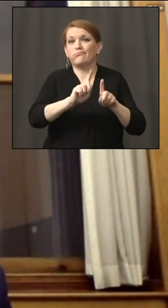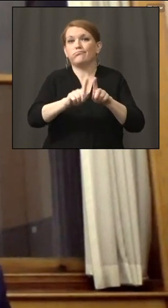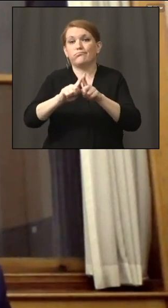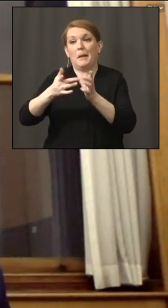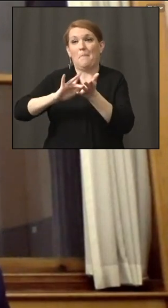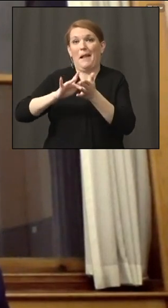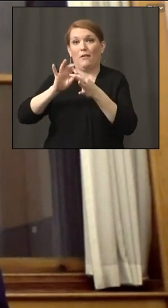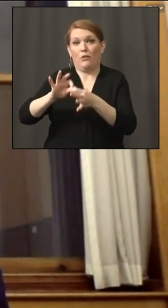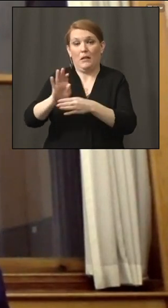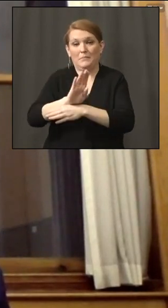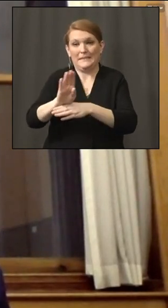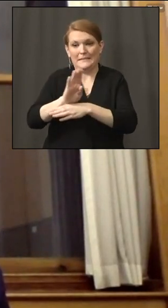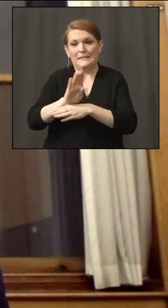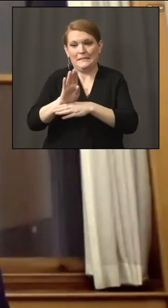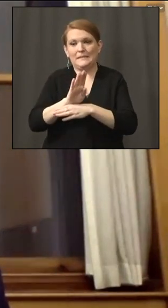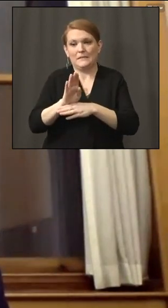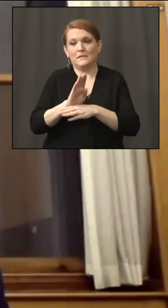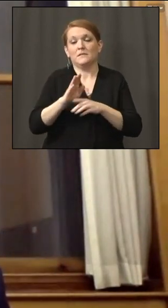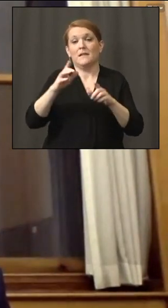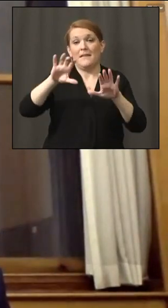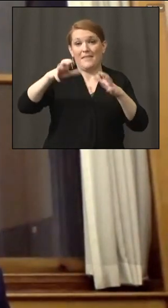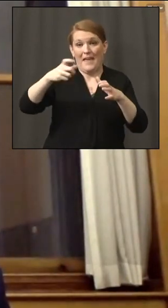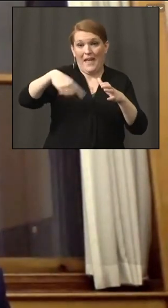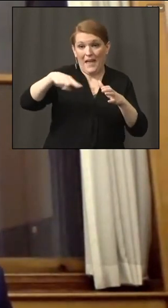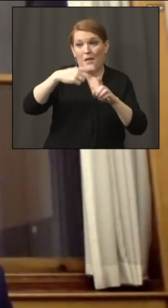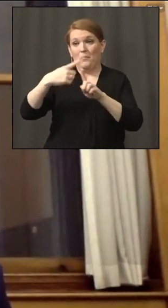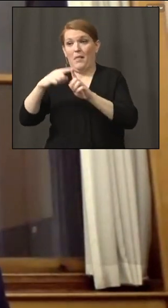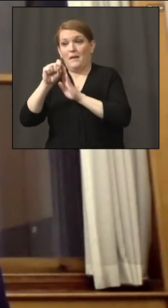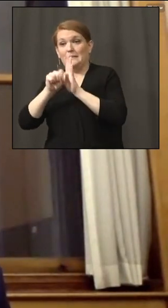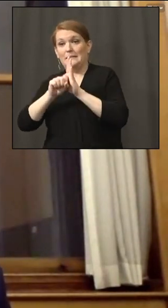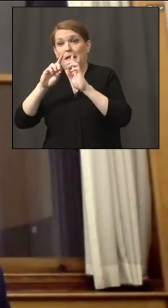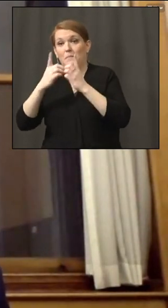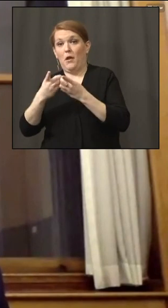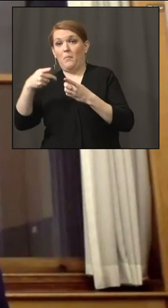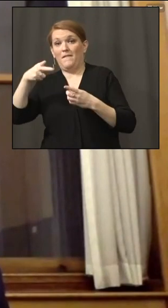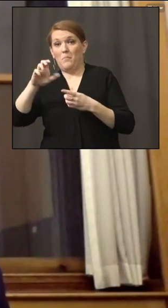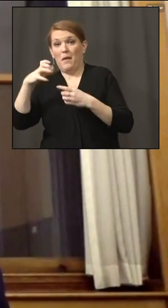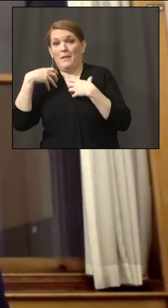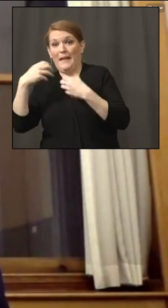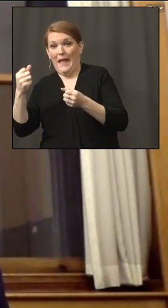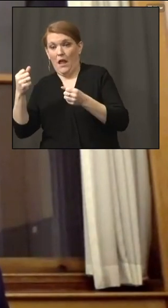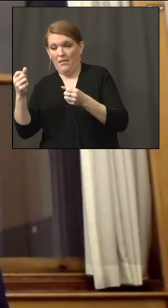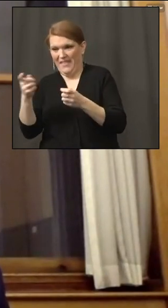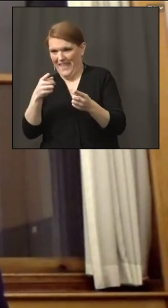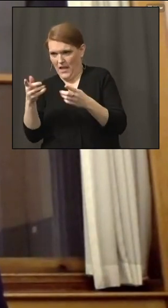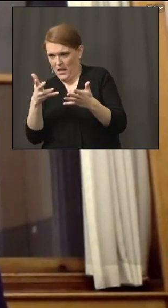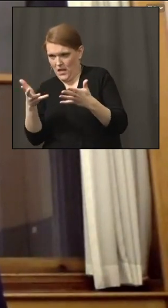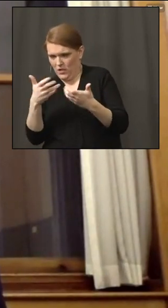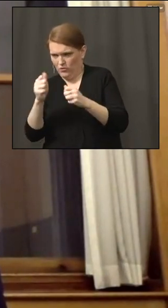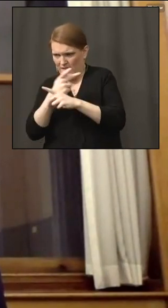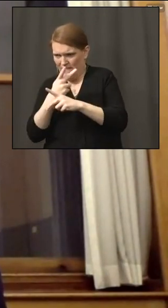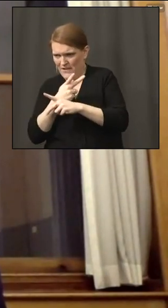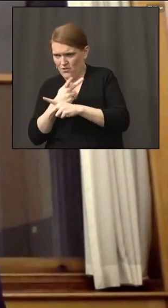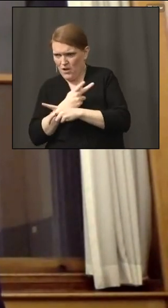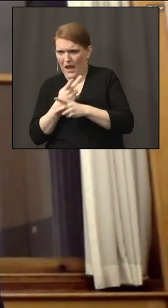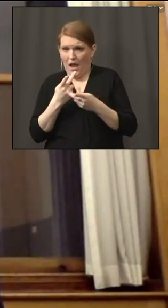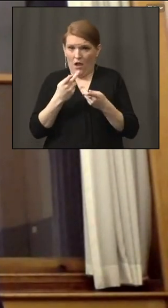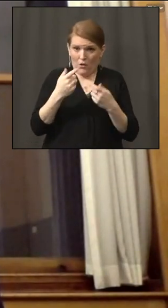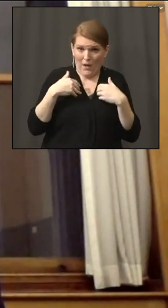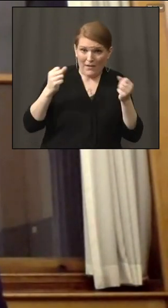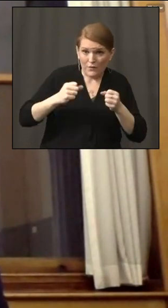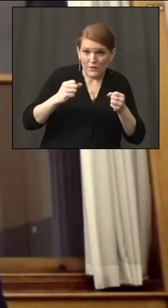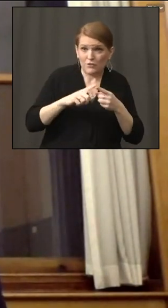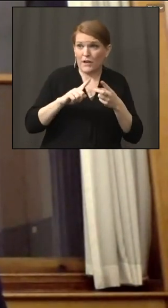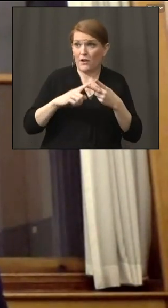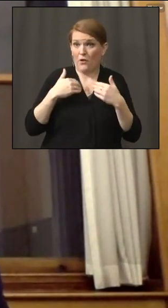an active dialogue that goes on between them and our State Department of Public Health, understanding their capacity, how many vaccinators they have, what refrigeration capacity they